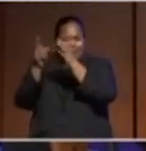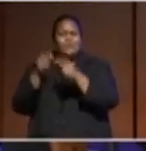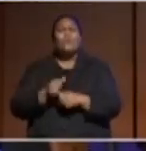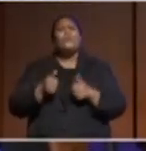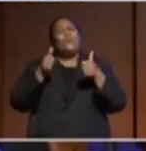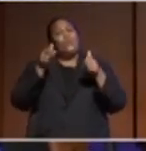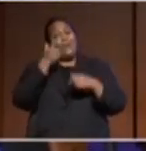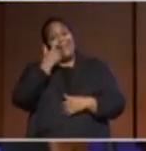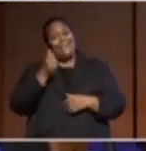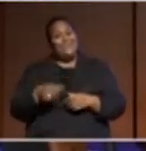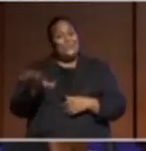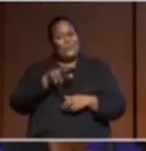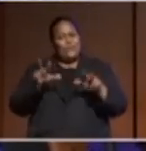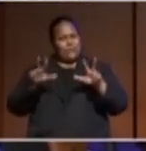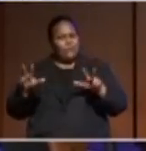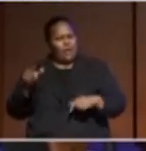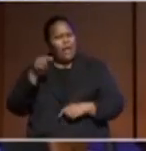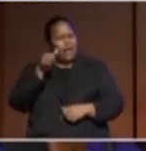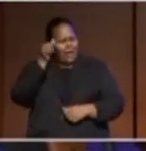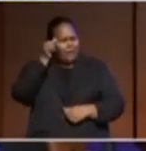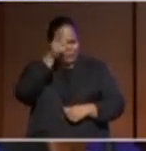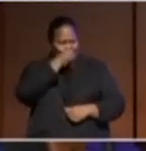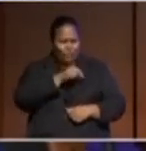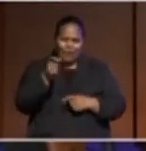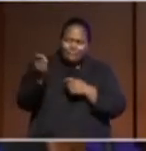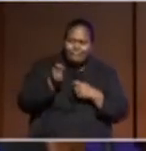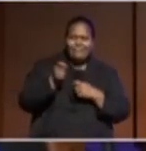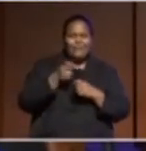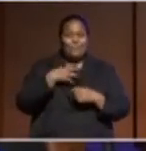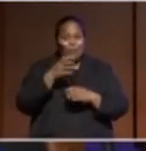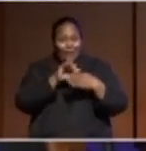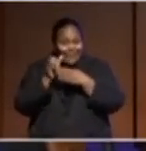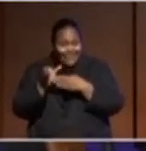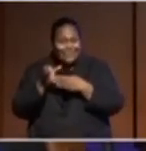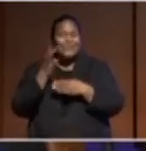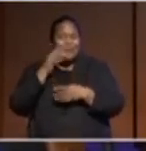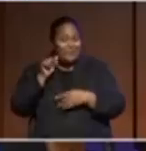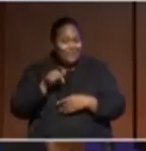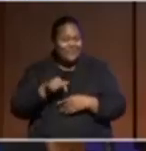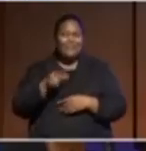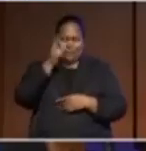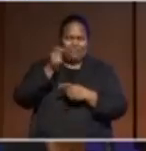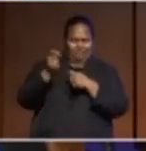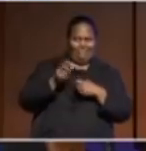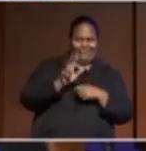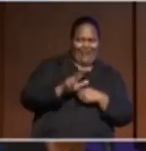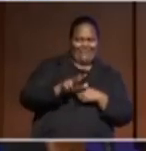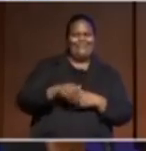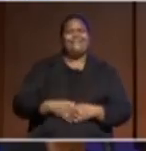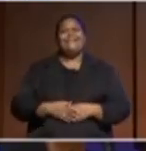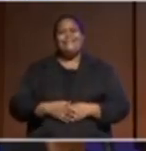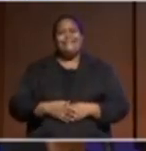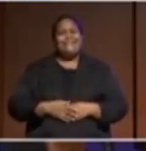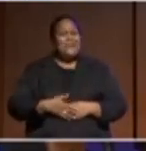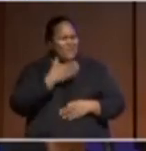signatures. I hope you canvass a few more leaders while you're here to get that done. But I also wanted to just make the point of your youthfulness